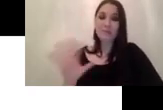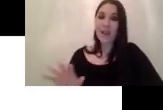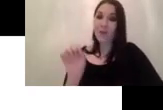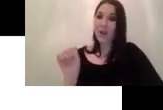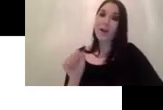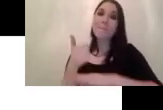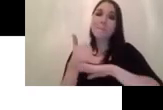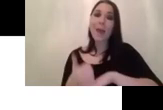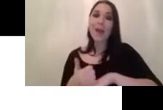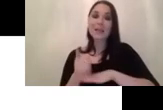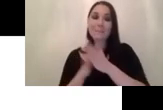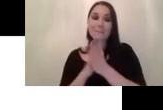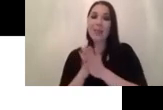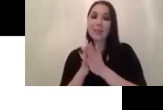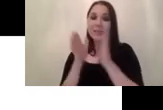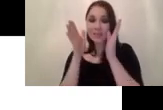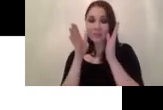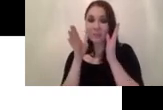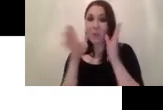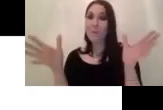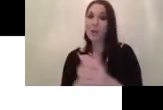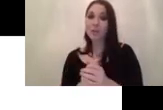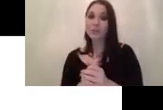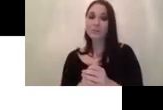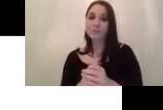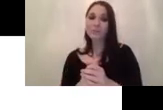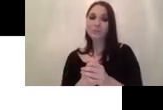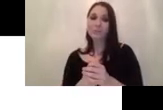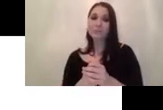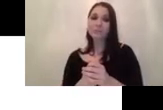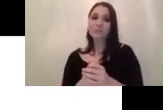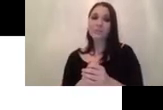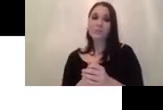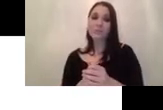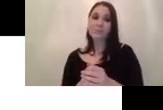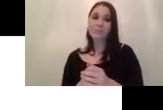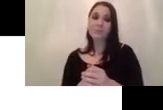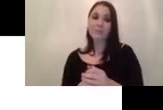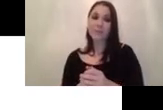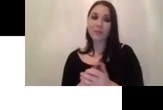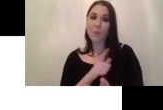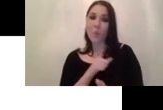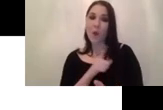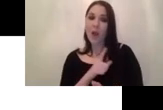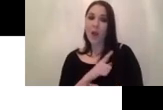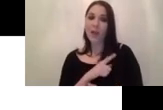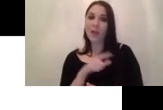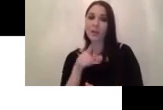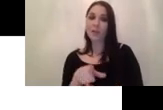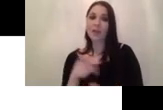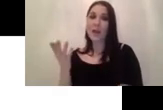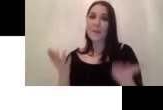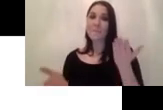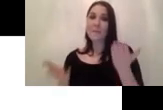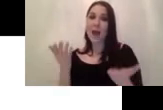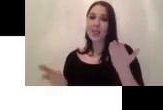popular in real time application um due to the balance of the